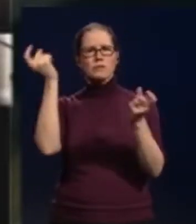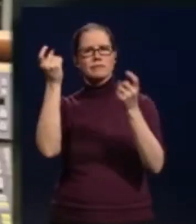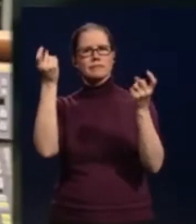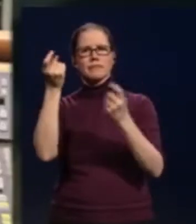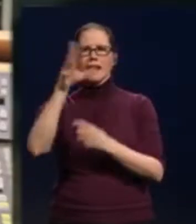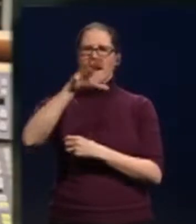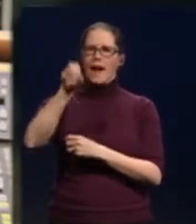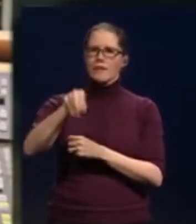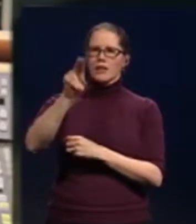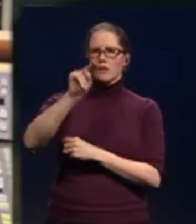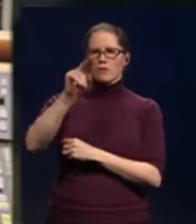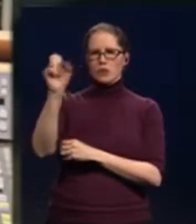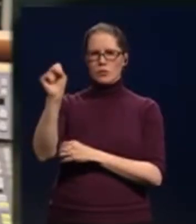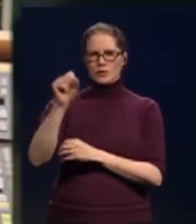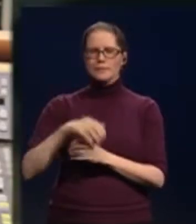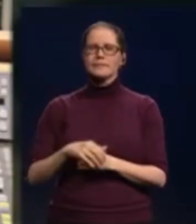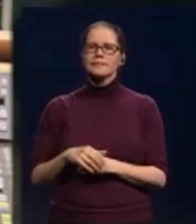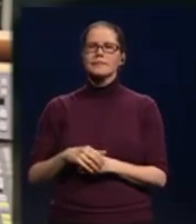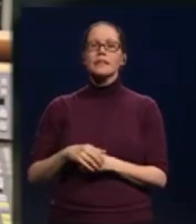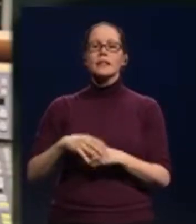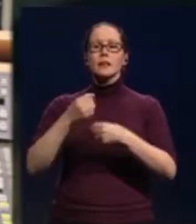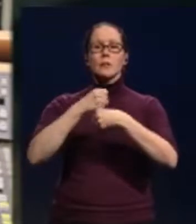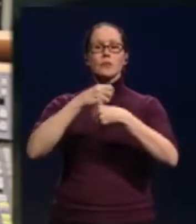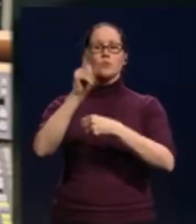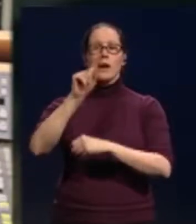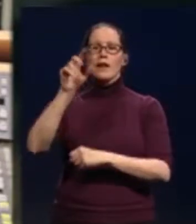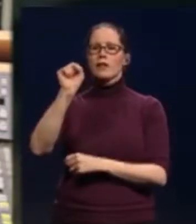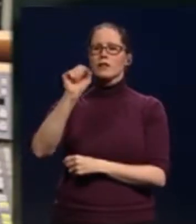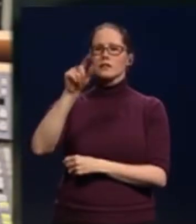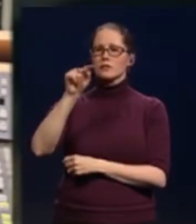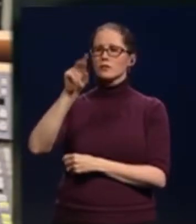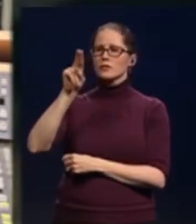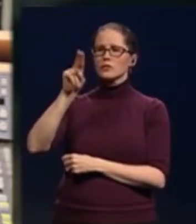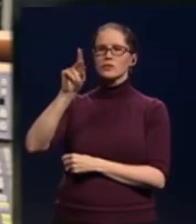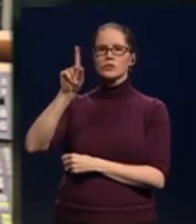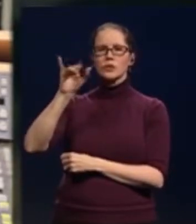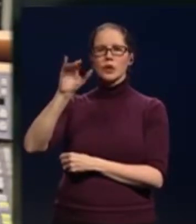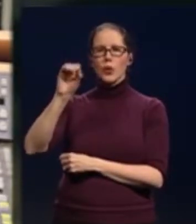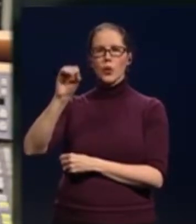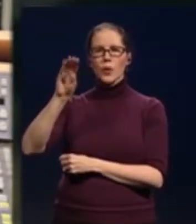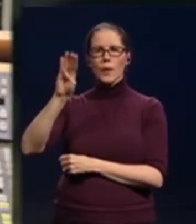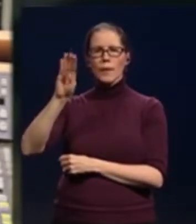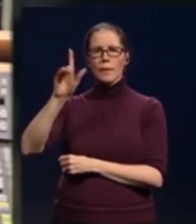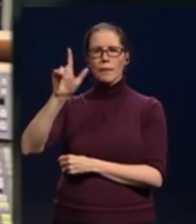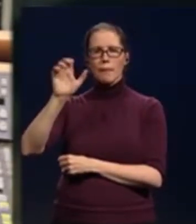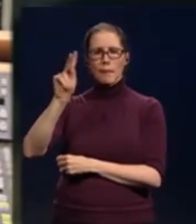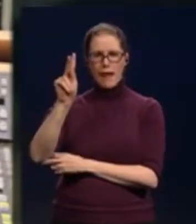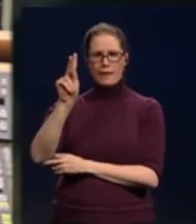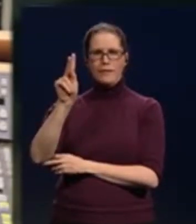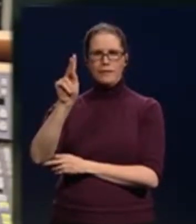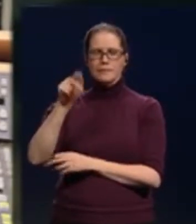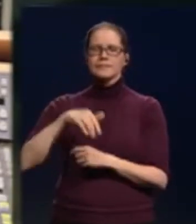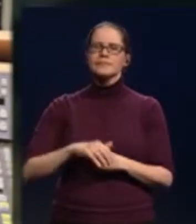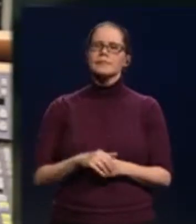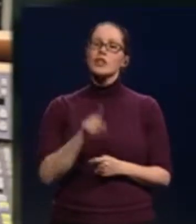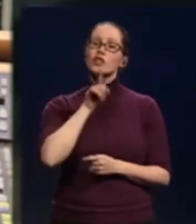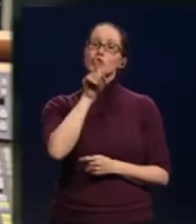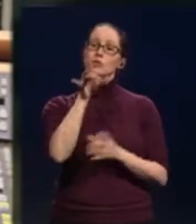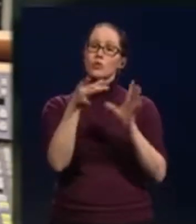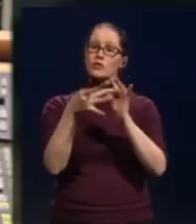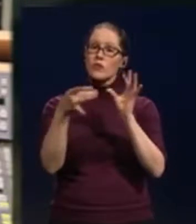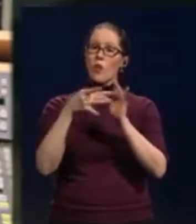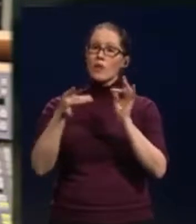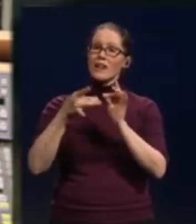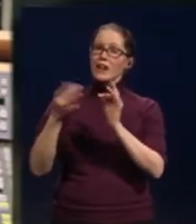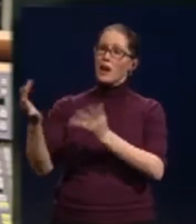Black. Bill McGilvery is the writer and producer of Studio Black. He says the idea came from true stories told by African Nova